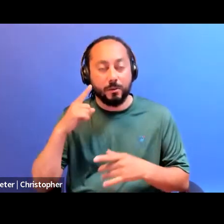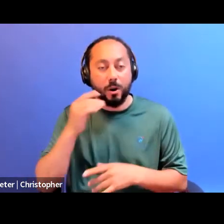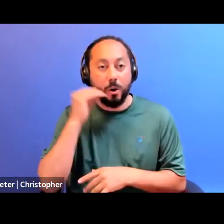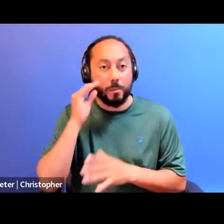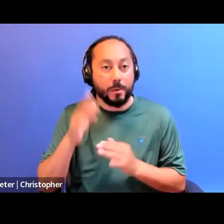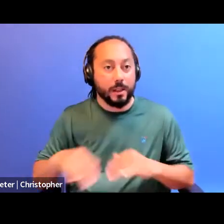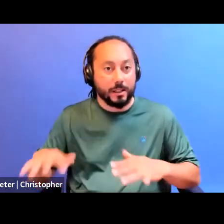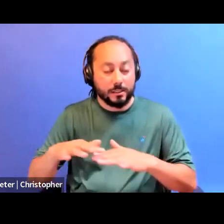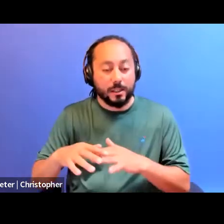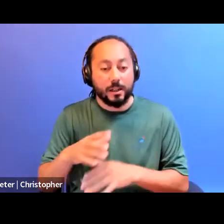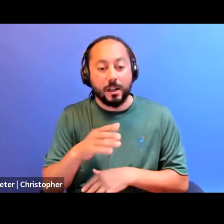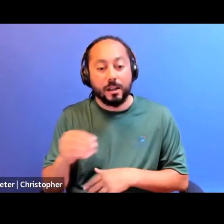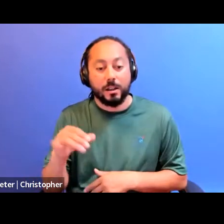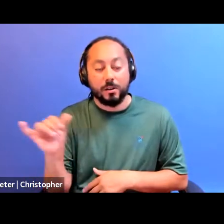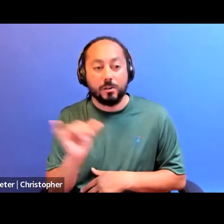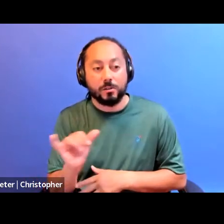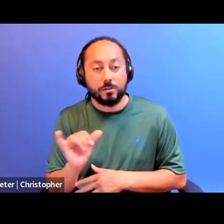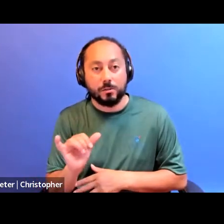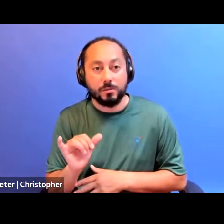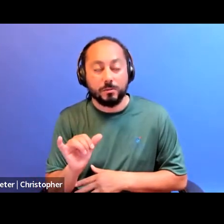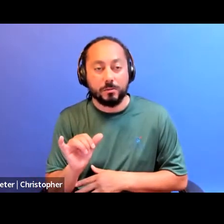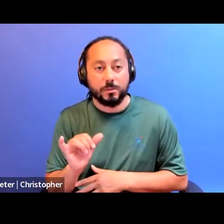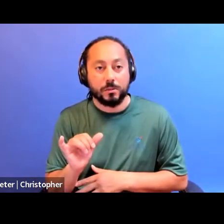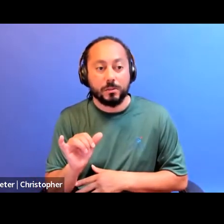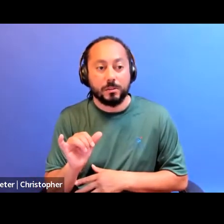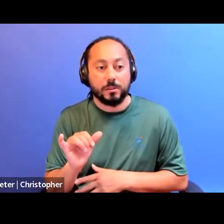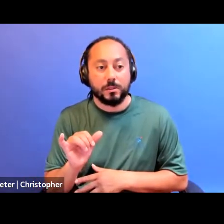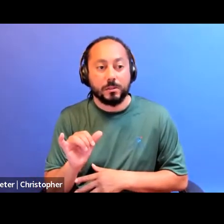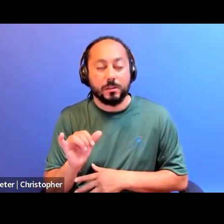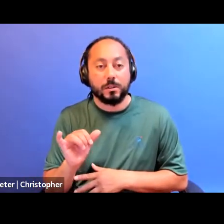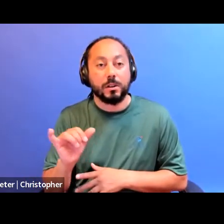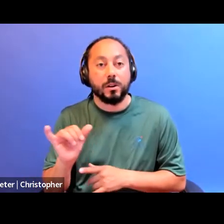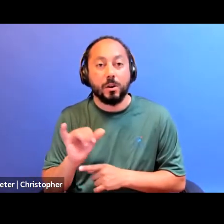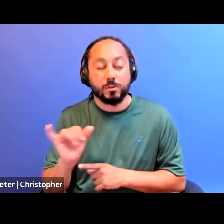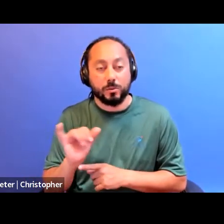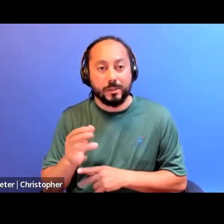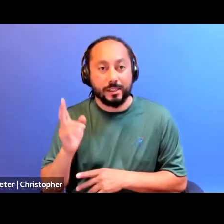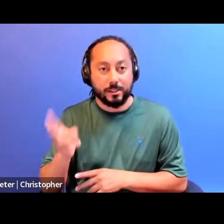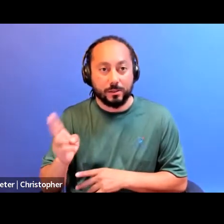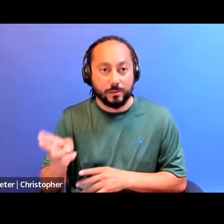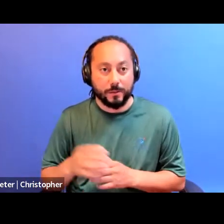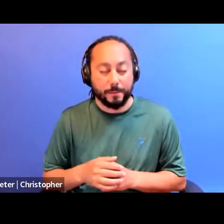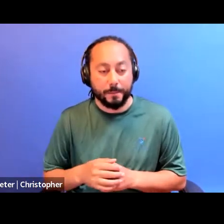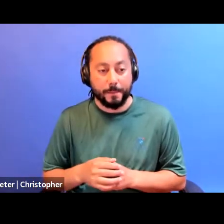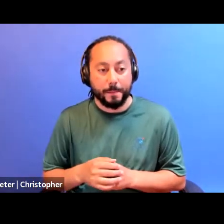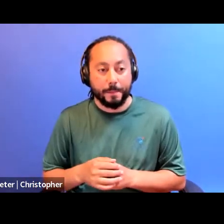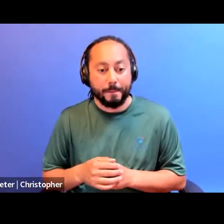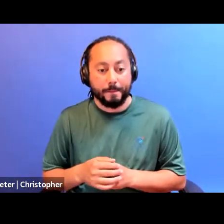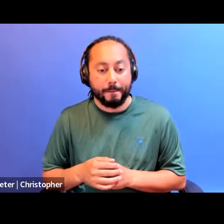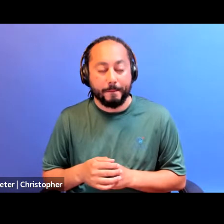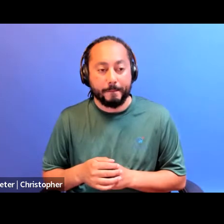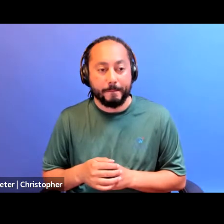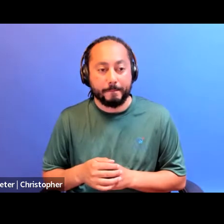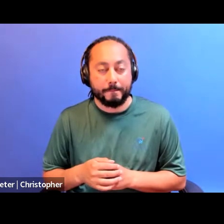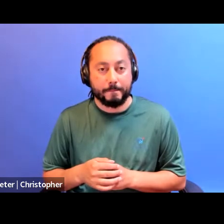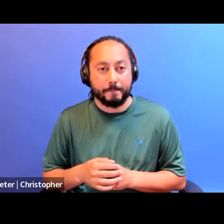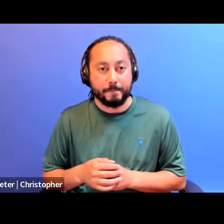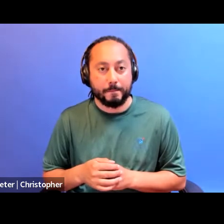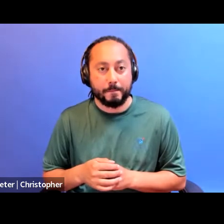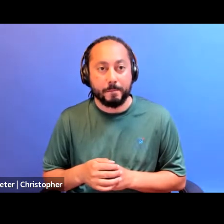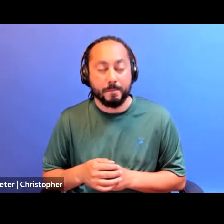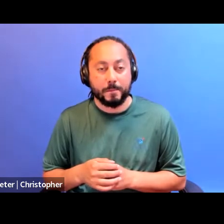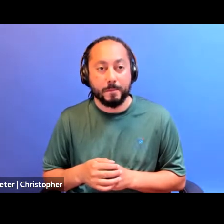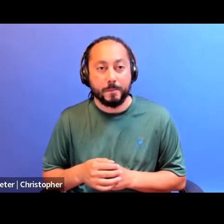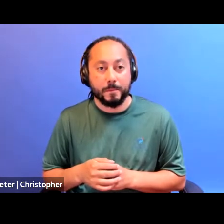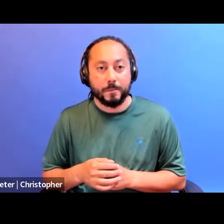also, you know, the history. So with that, I will share a bit